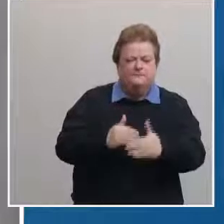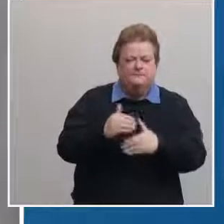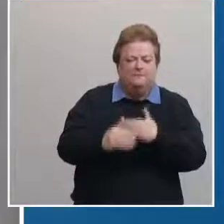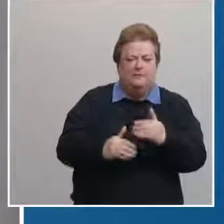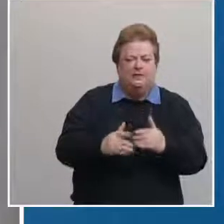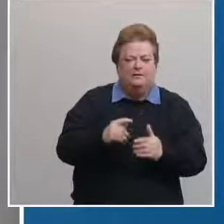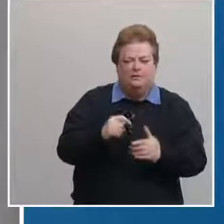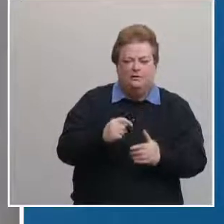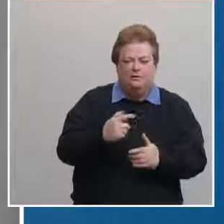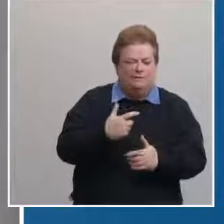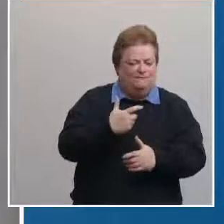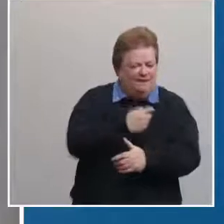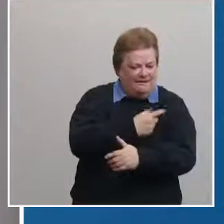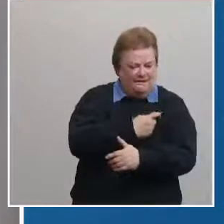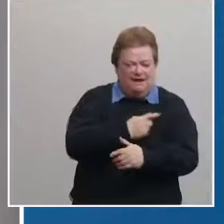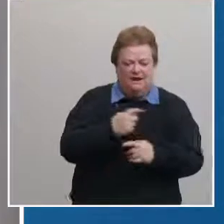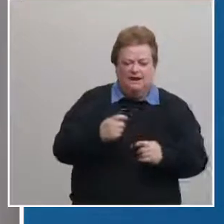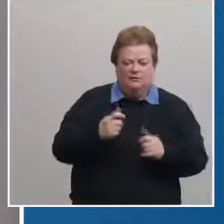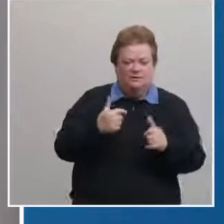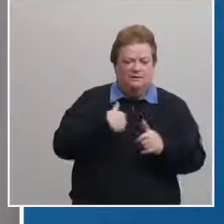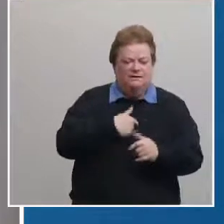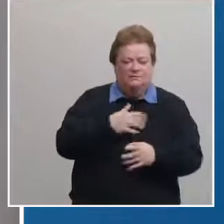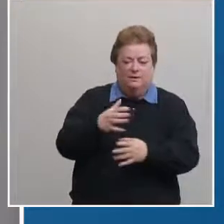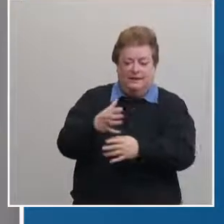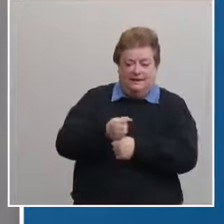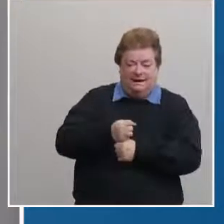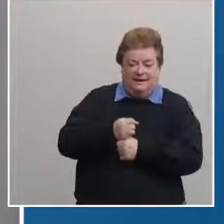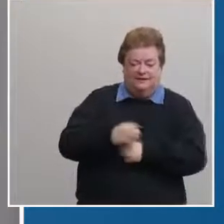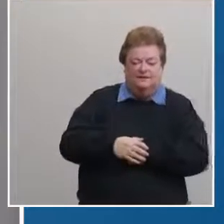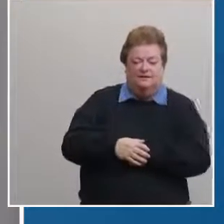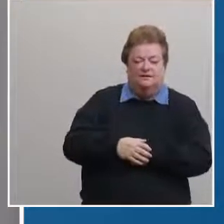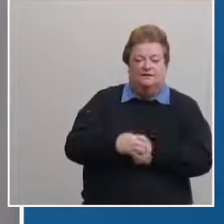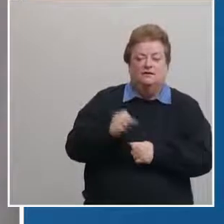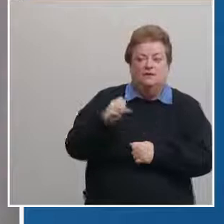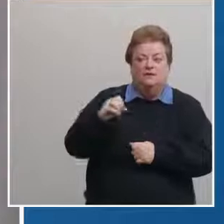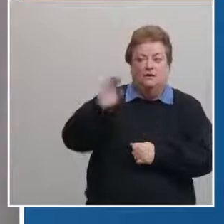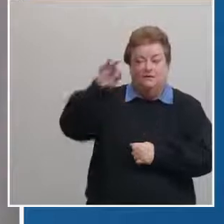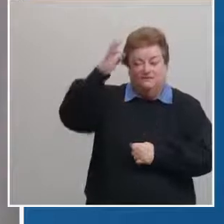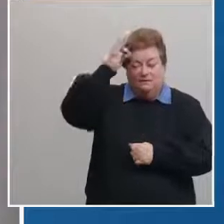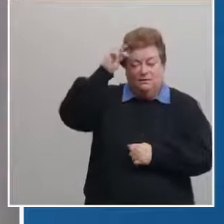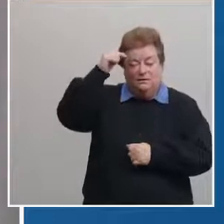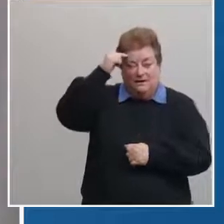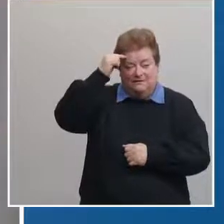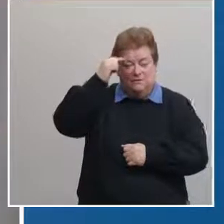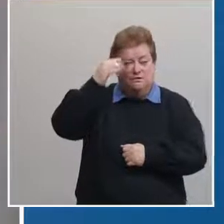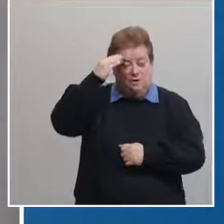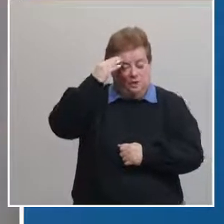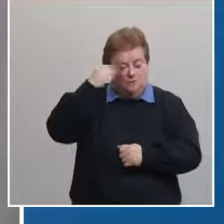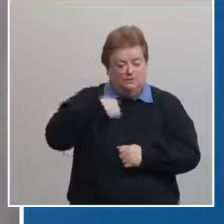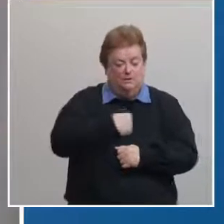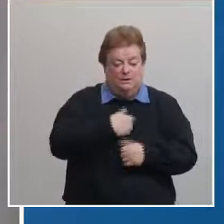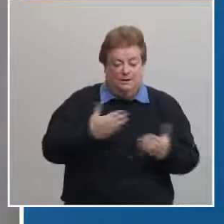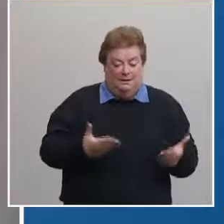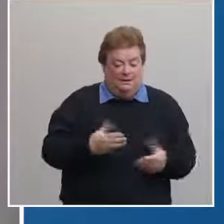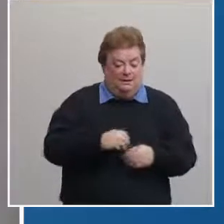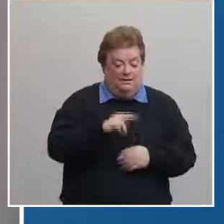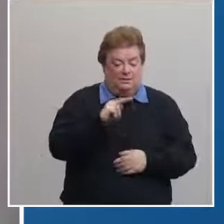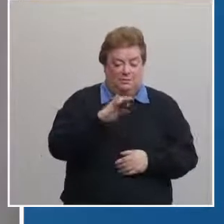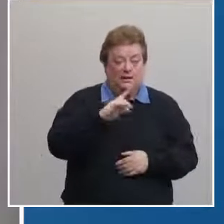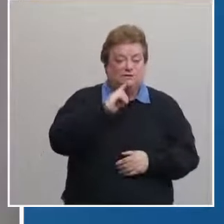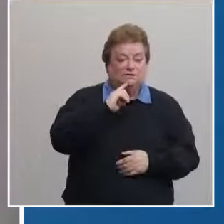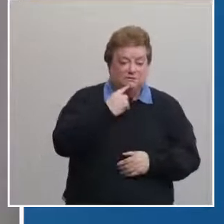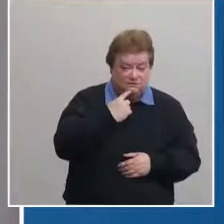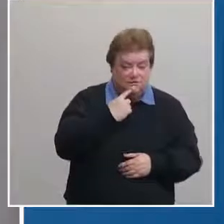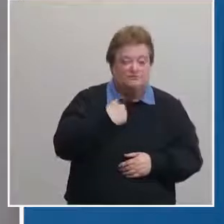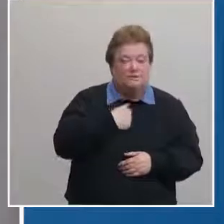people's arms as quickly as we get it so that the federal government knows we're serious here in nebraska and we want that vaccine